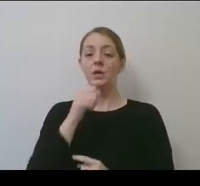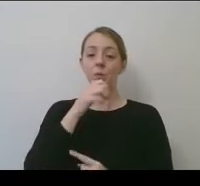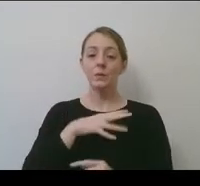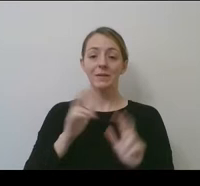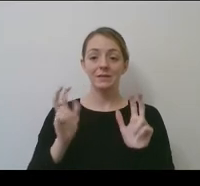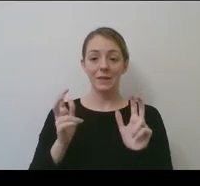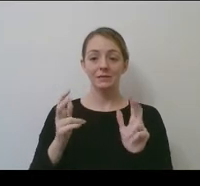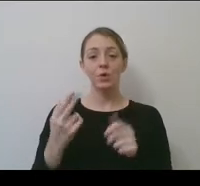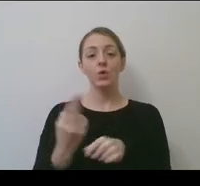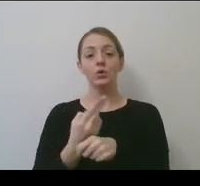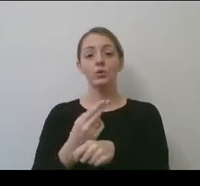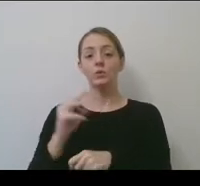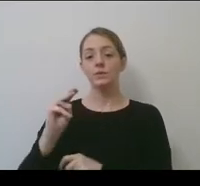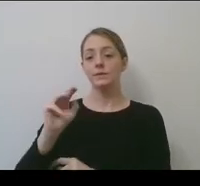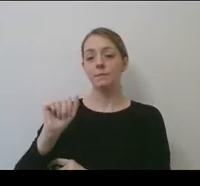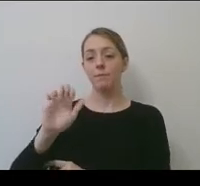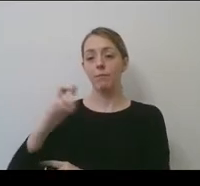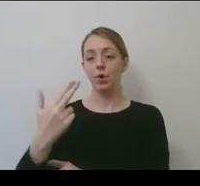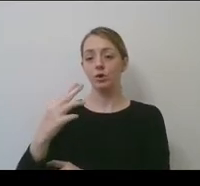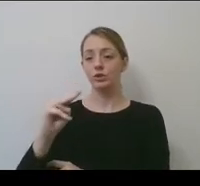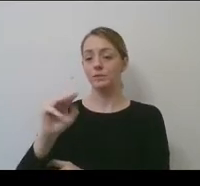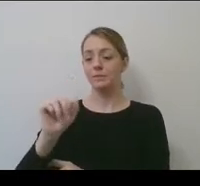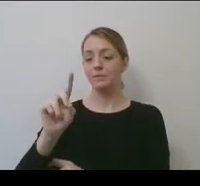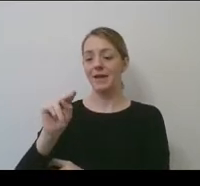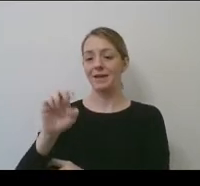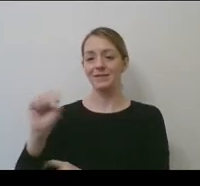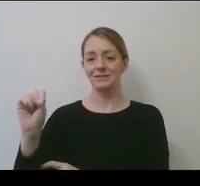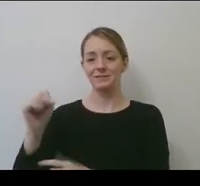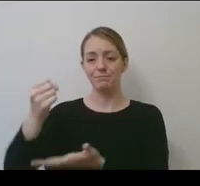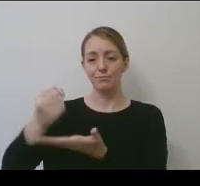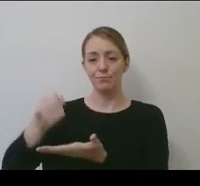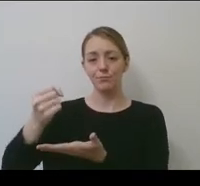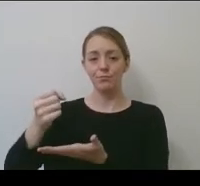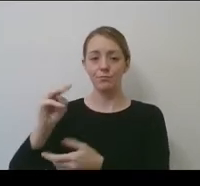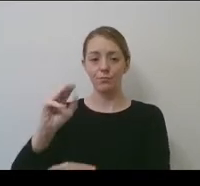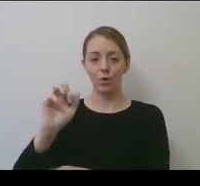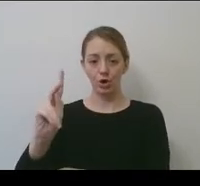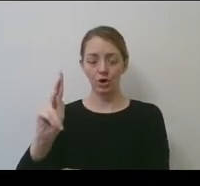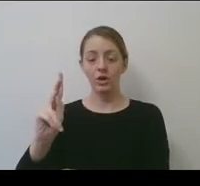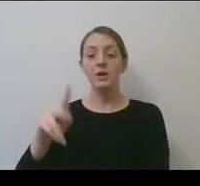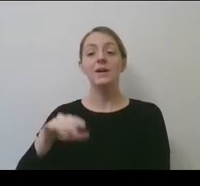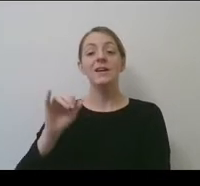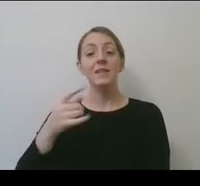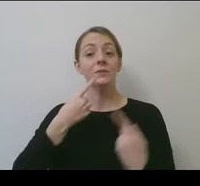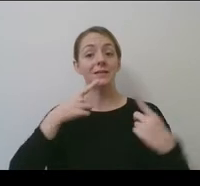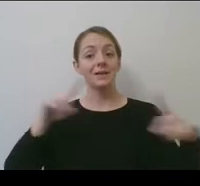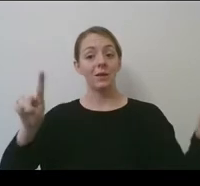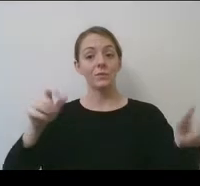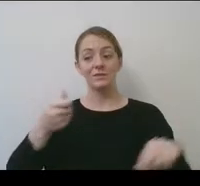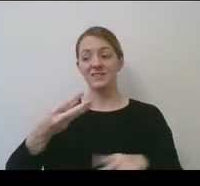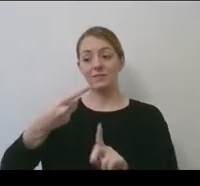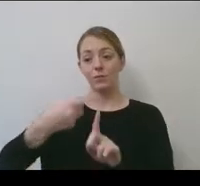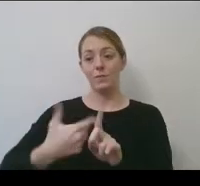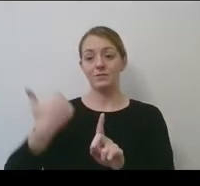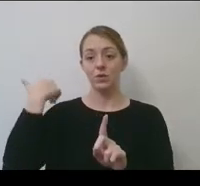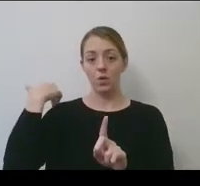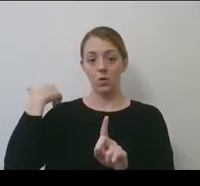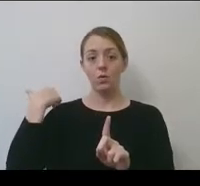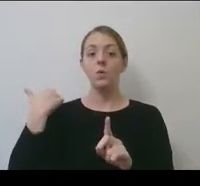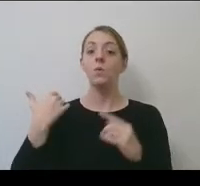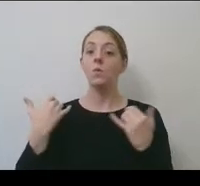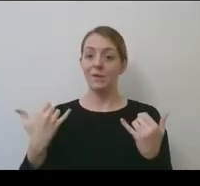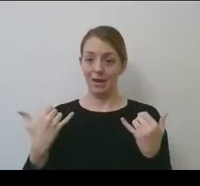of the March Madness mark that has, um, that was announced several months ago. And that is actually fully in play